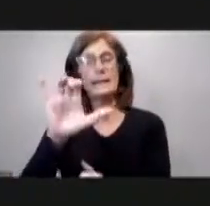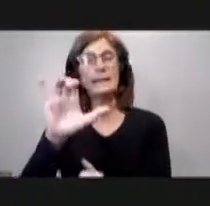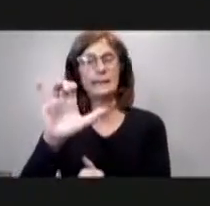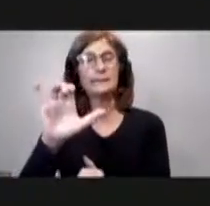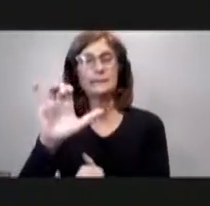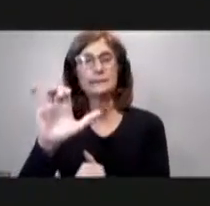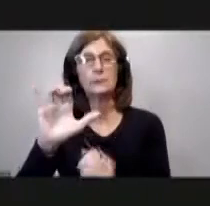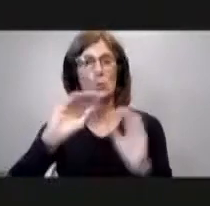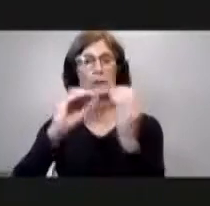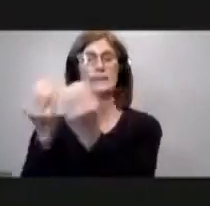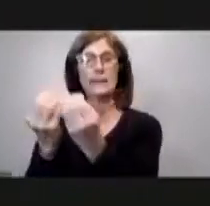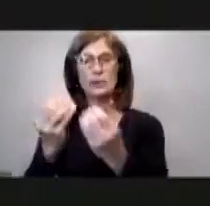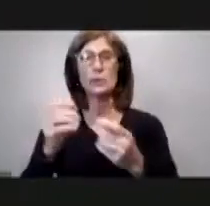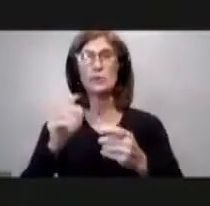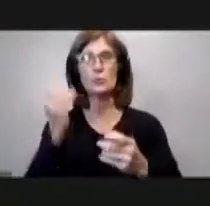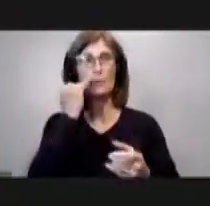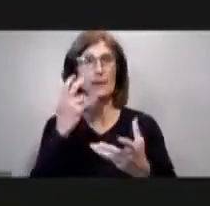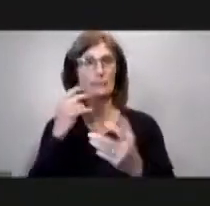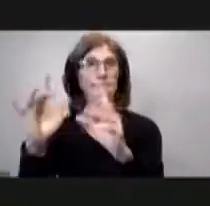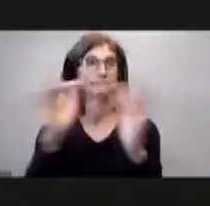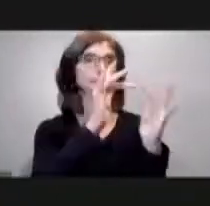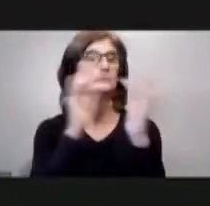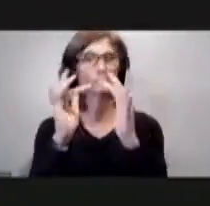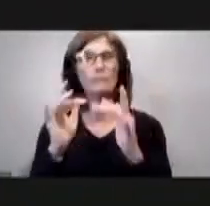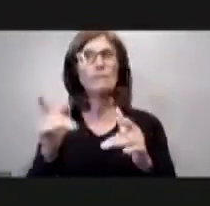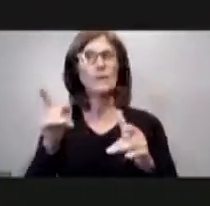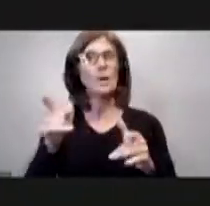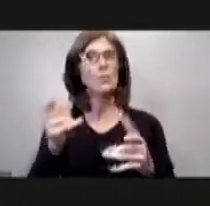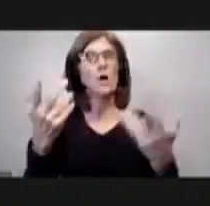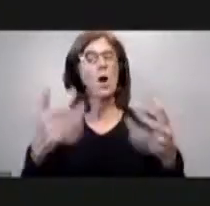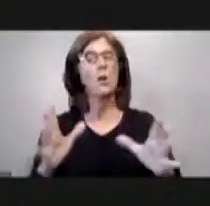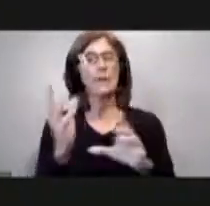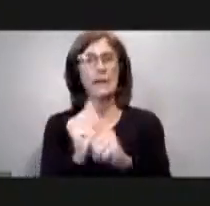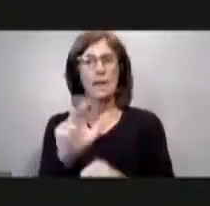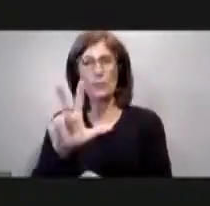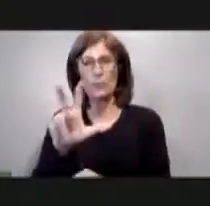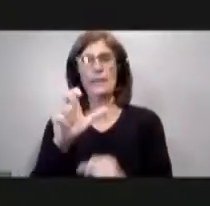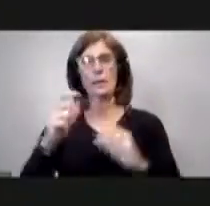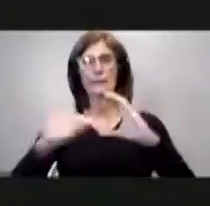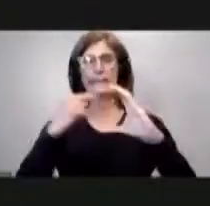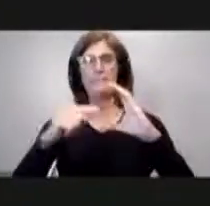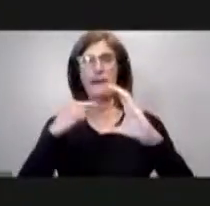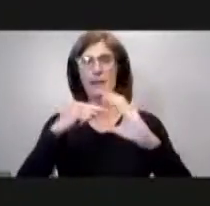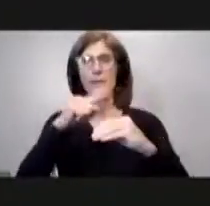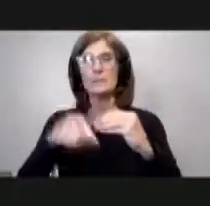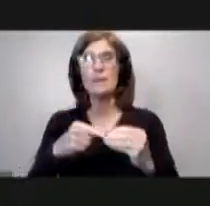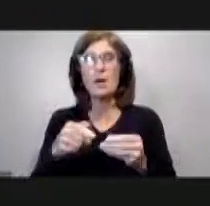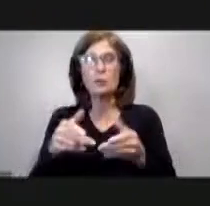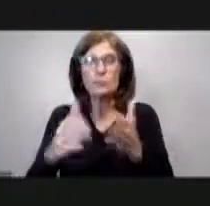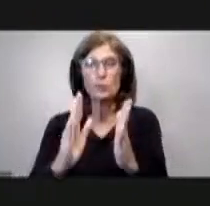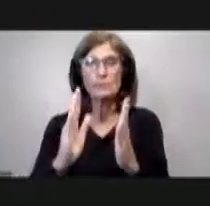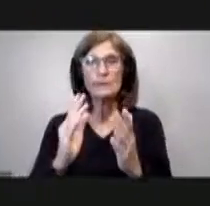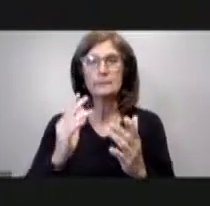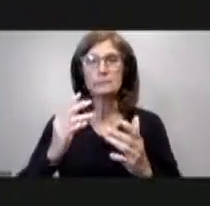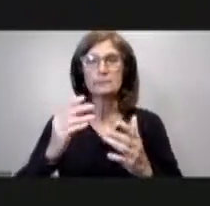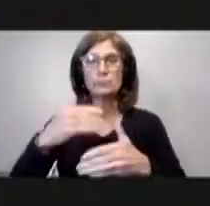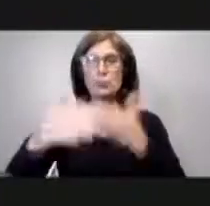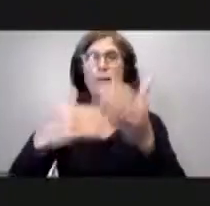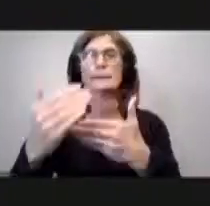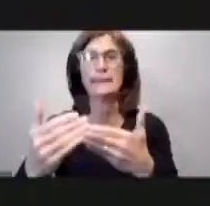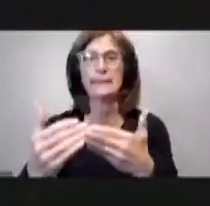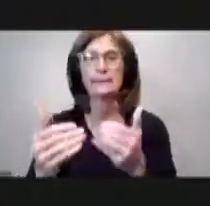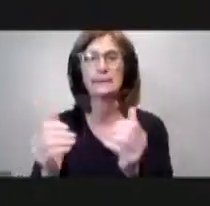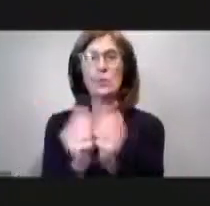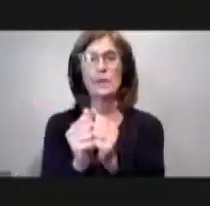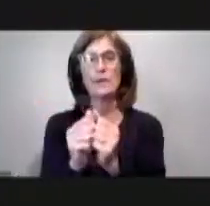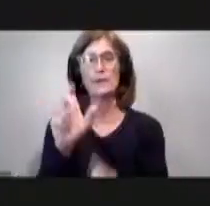out and so we've already received i think over 300 emails about this permit um situation with the dynamos and i